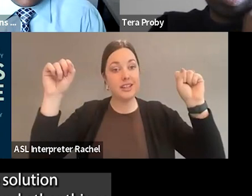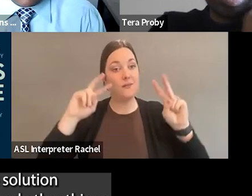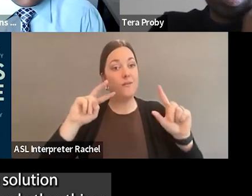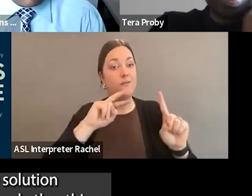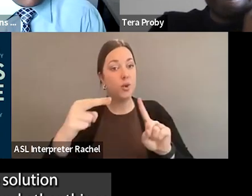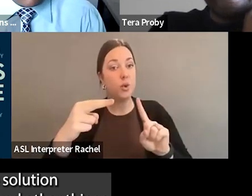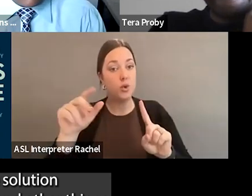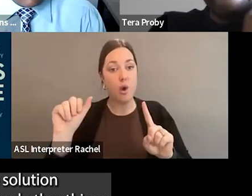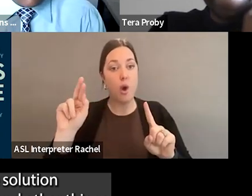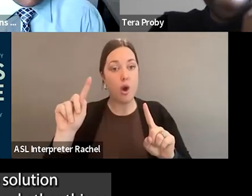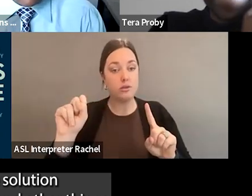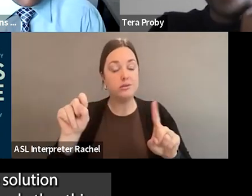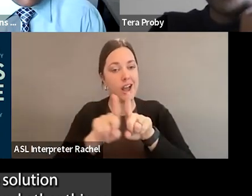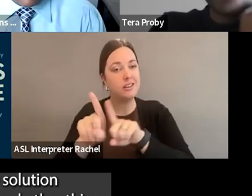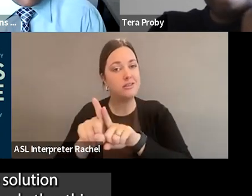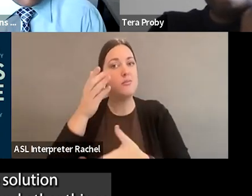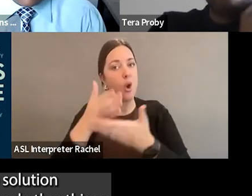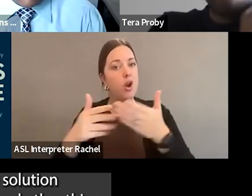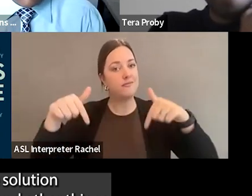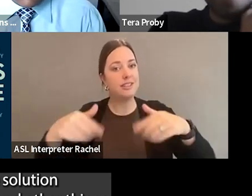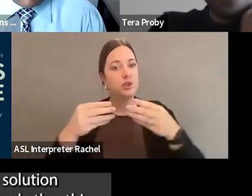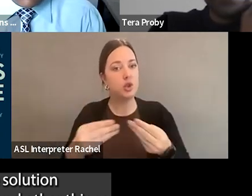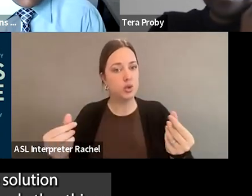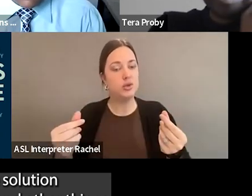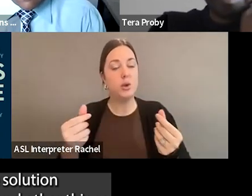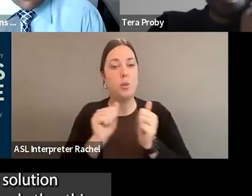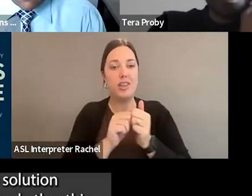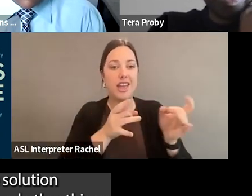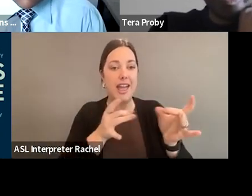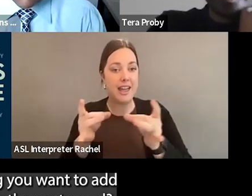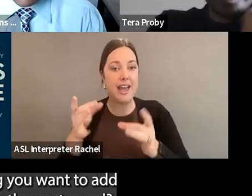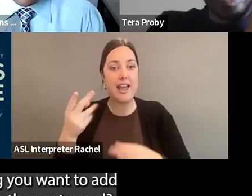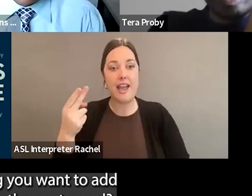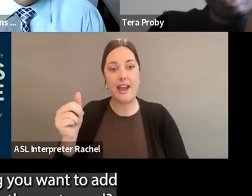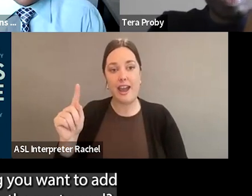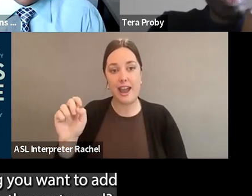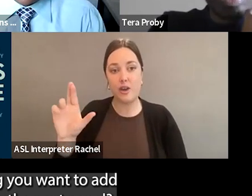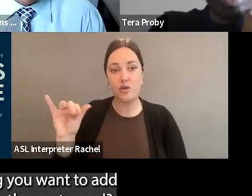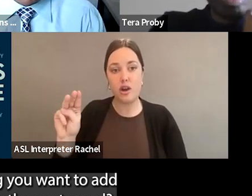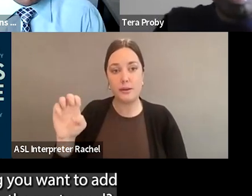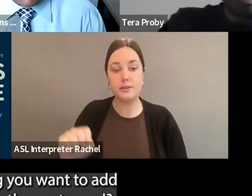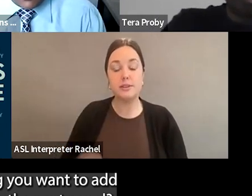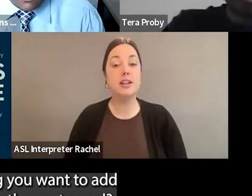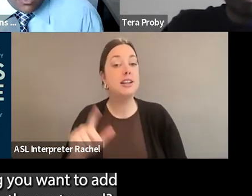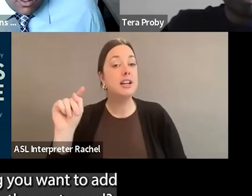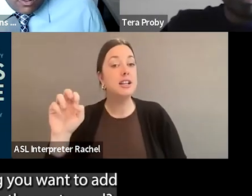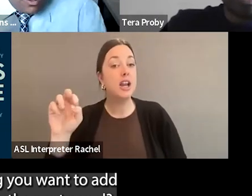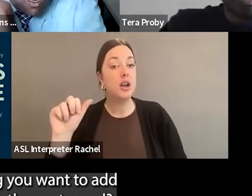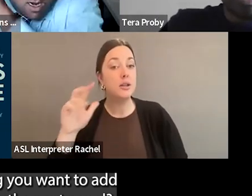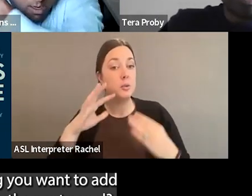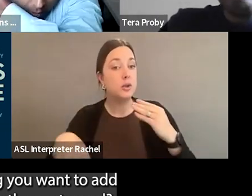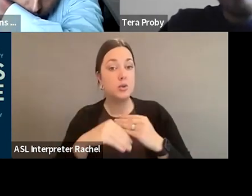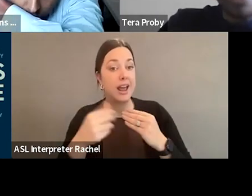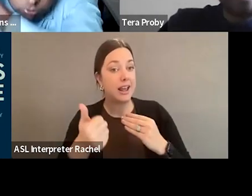part of the solution in these hate crimes and other things. Tara, is there anything you want to add before we move on to the next panel?